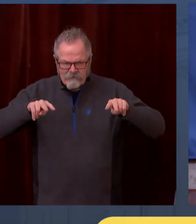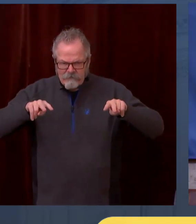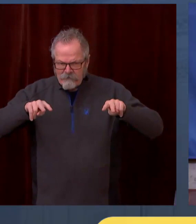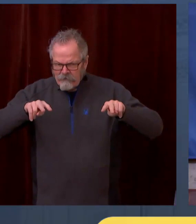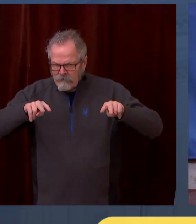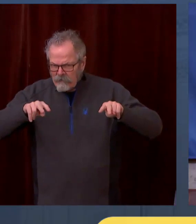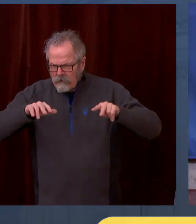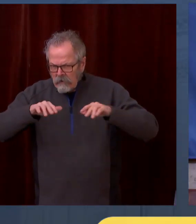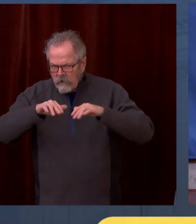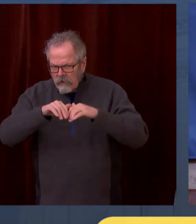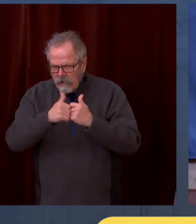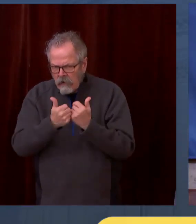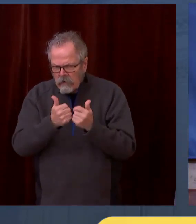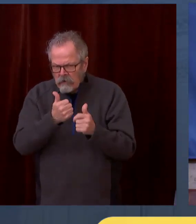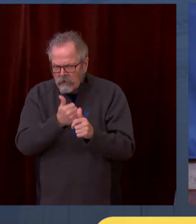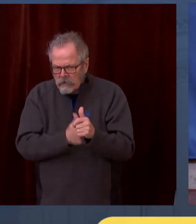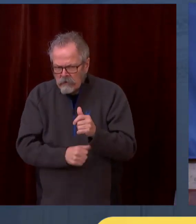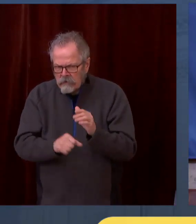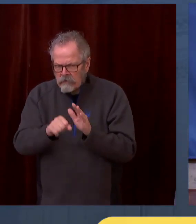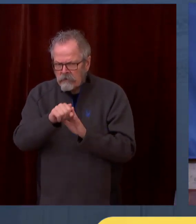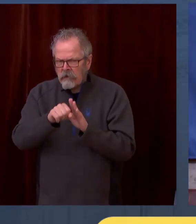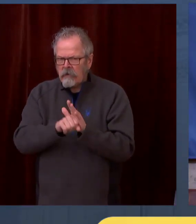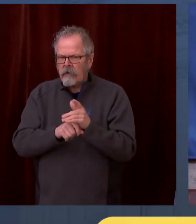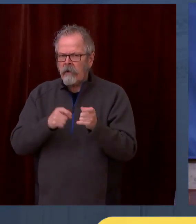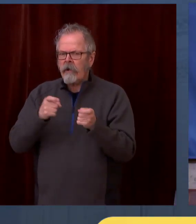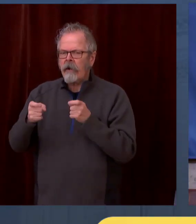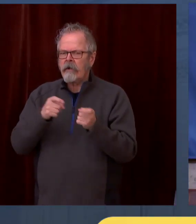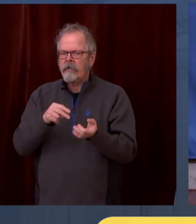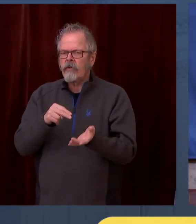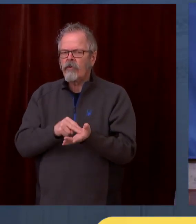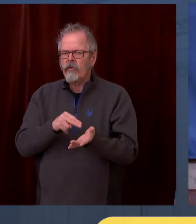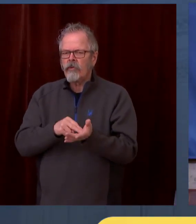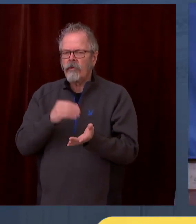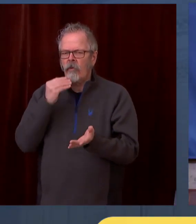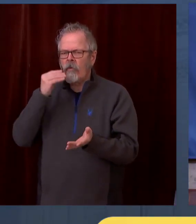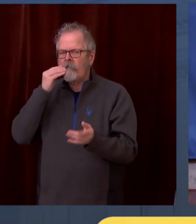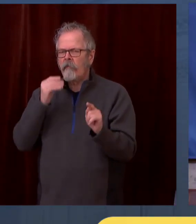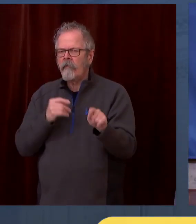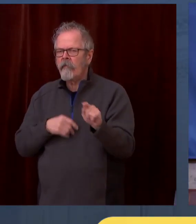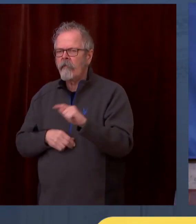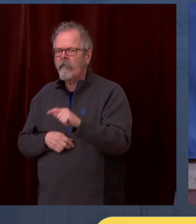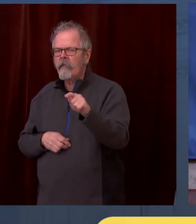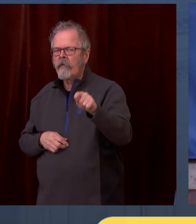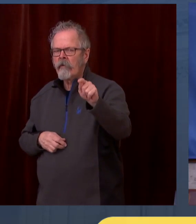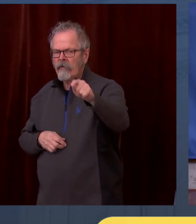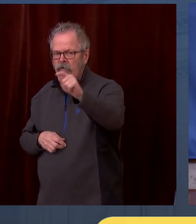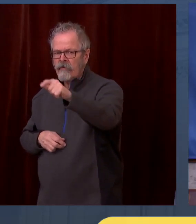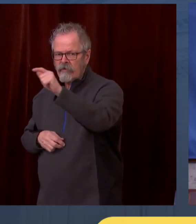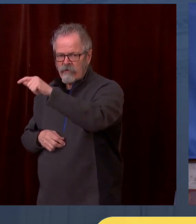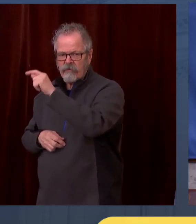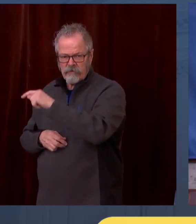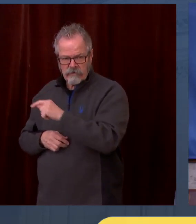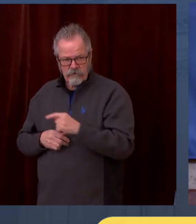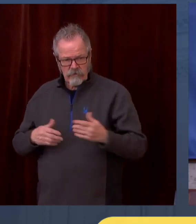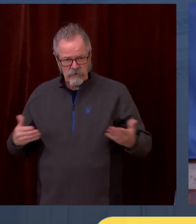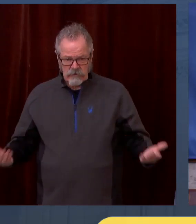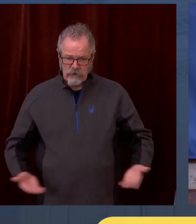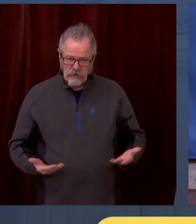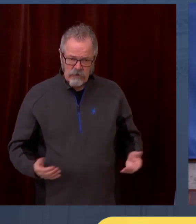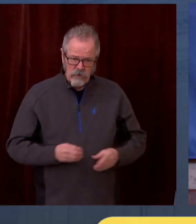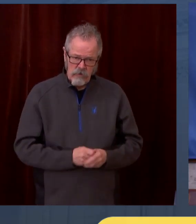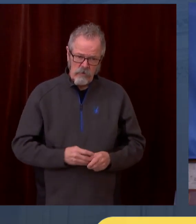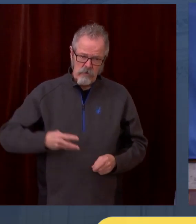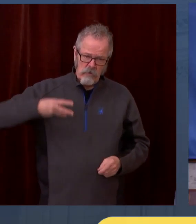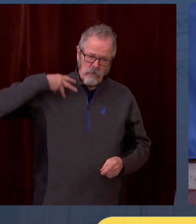patients from hospitals to create capacity. Should the state have allowed, let alone incentivized, those transfers given